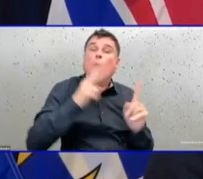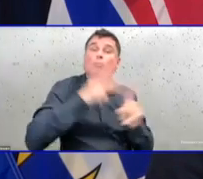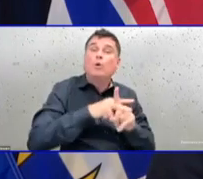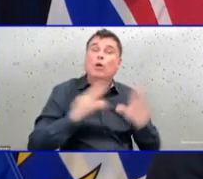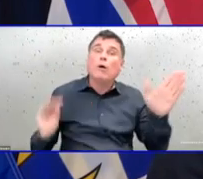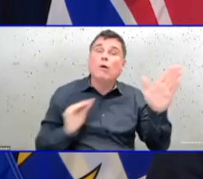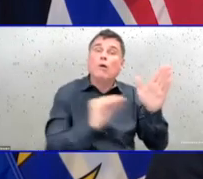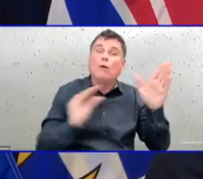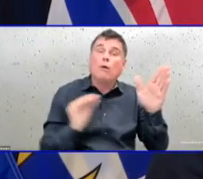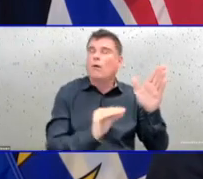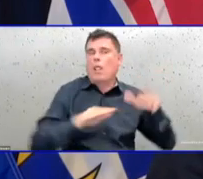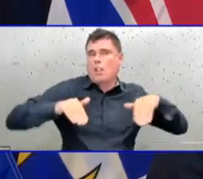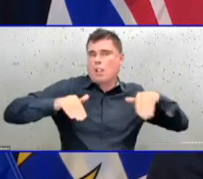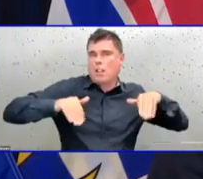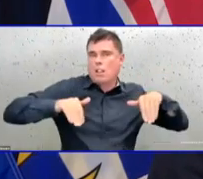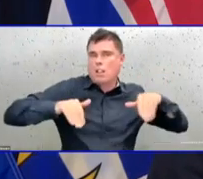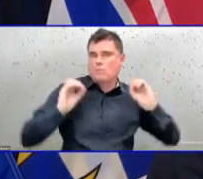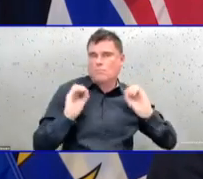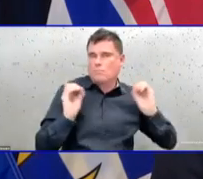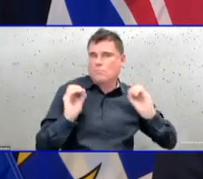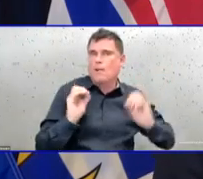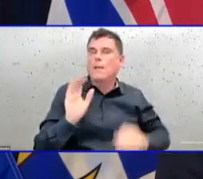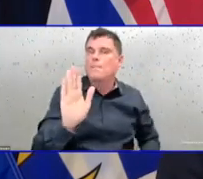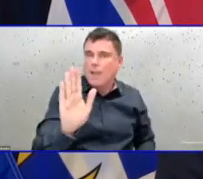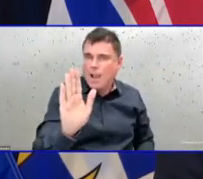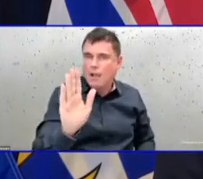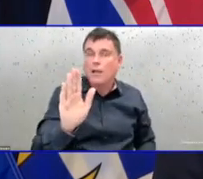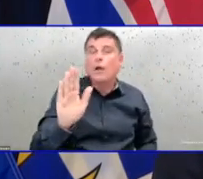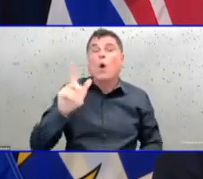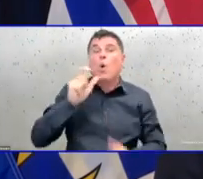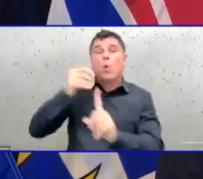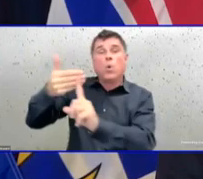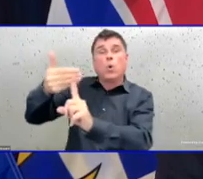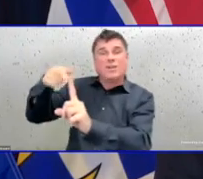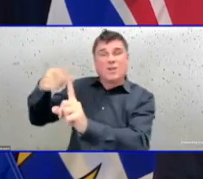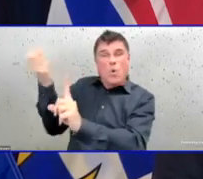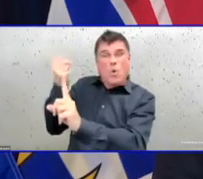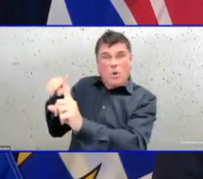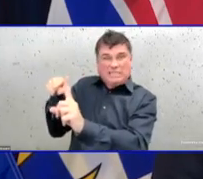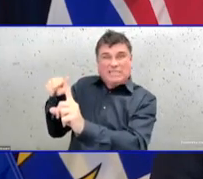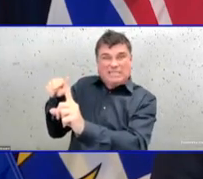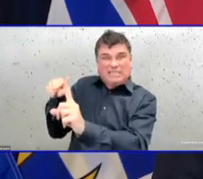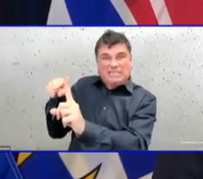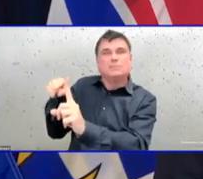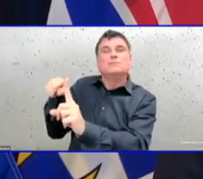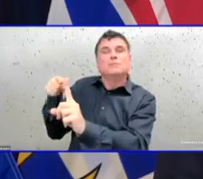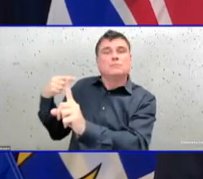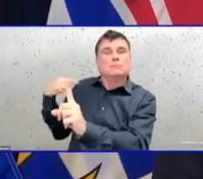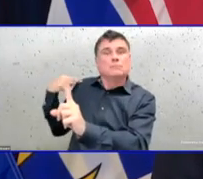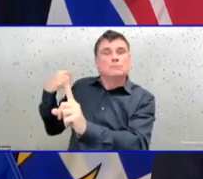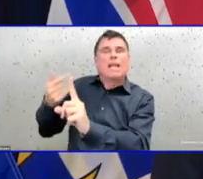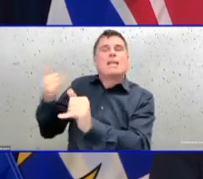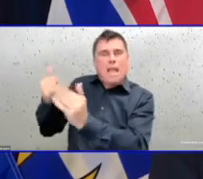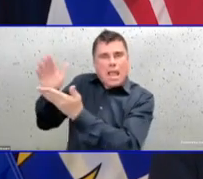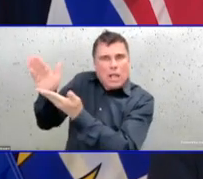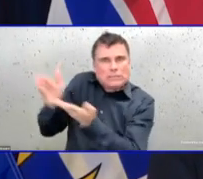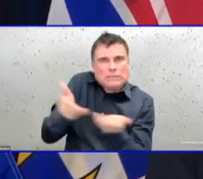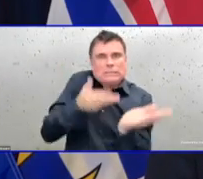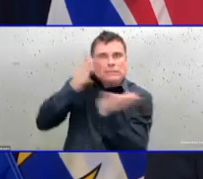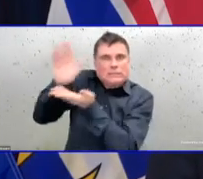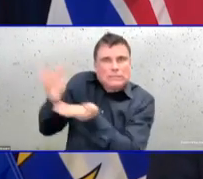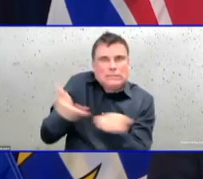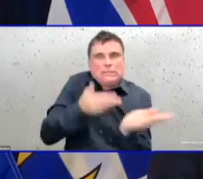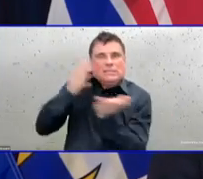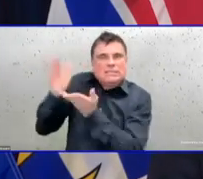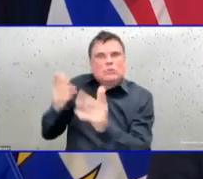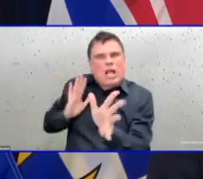launched our surgical renewal commitment, stands true today. Our commitment is to catch up with surgeries lost to COVID-19 and keep up with the demand for surgeries now